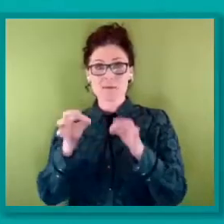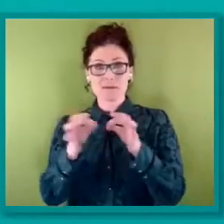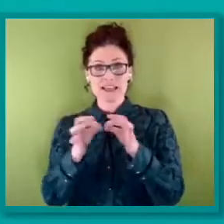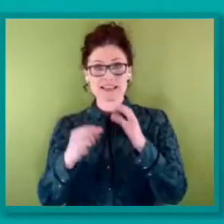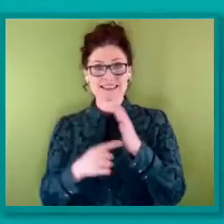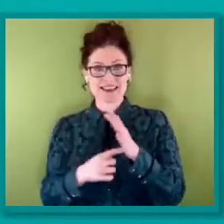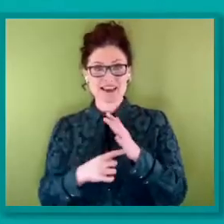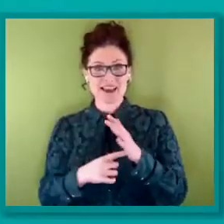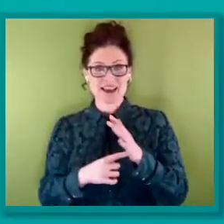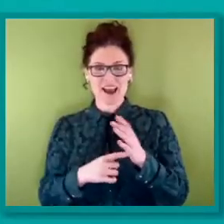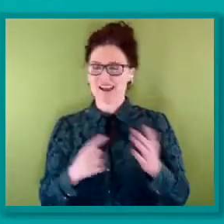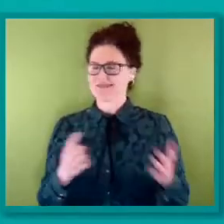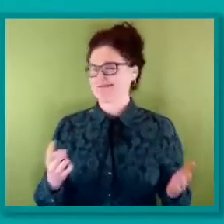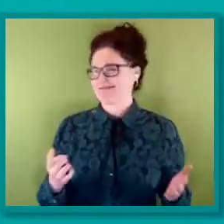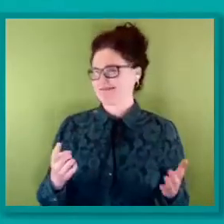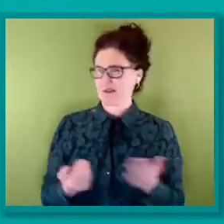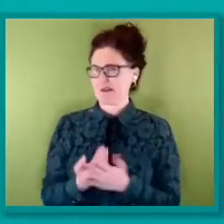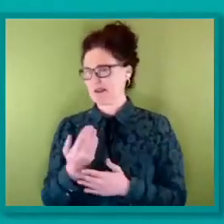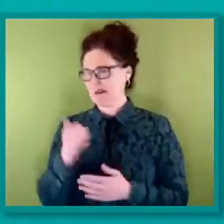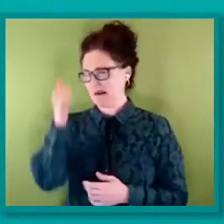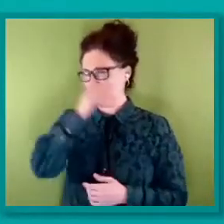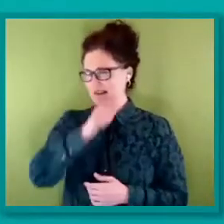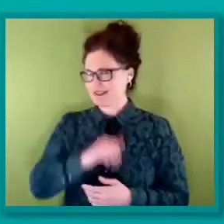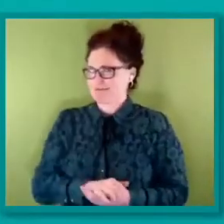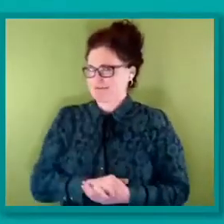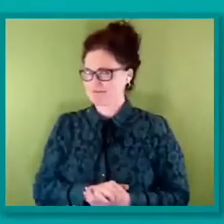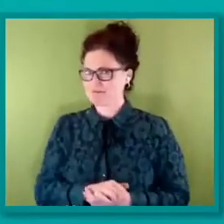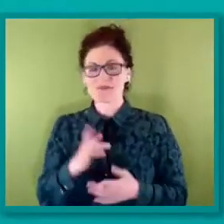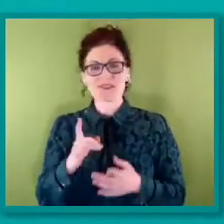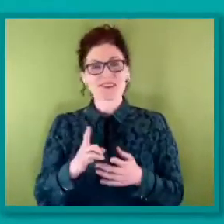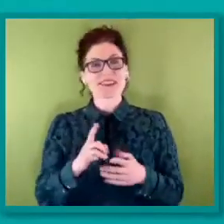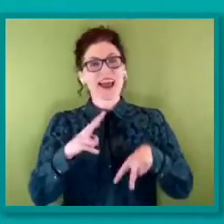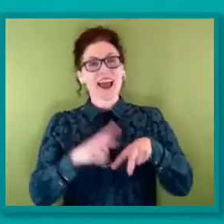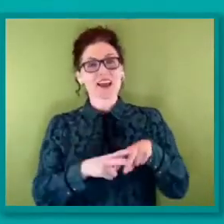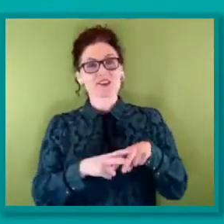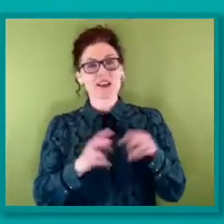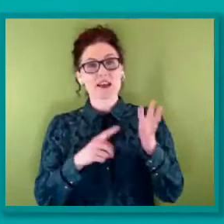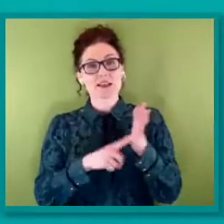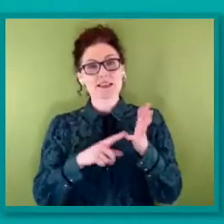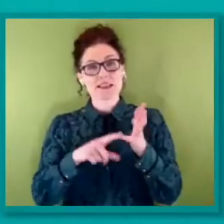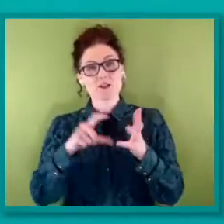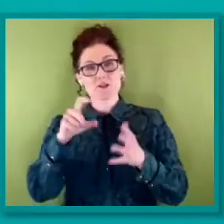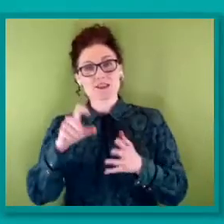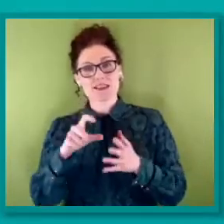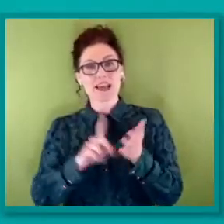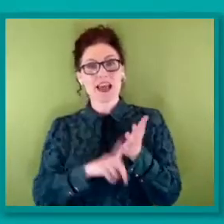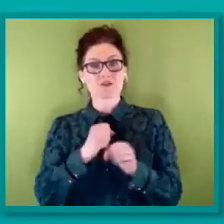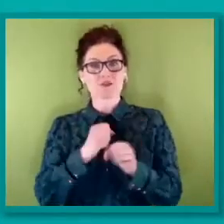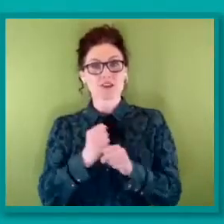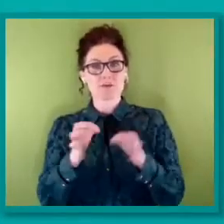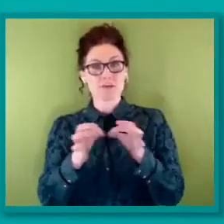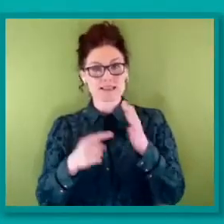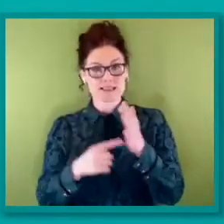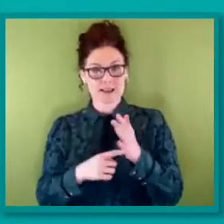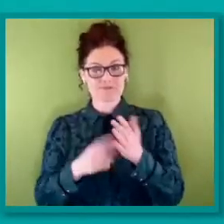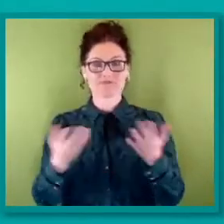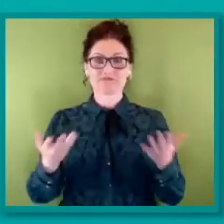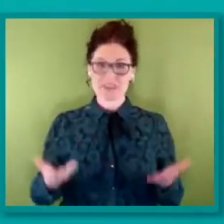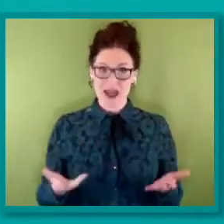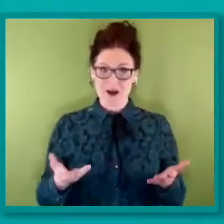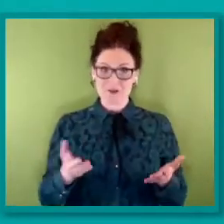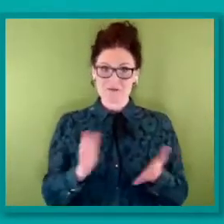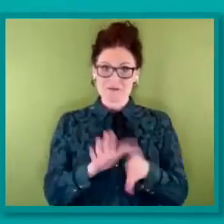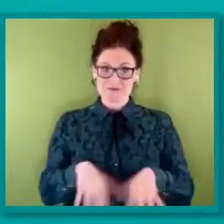original. That's hashtag TUC LGBT. Without further ado, brings me great